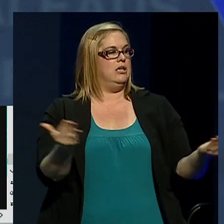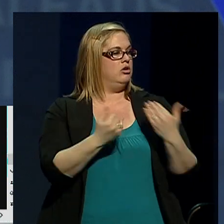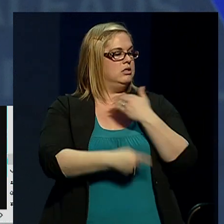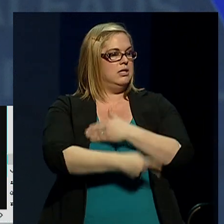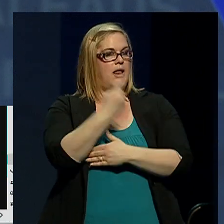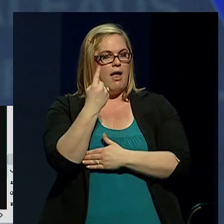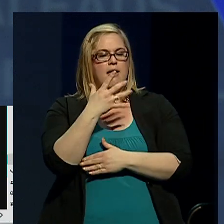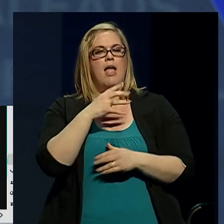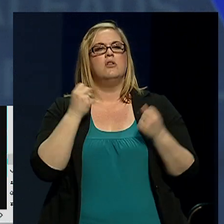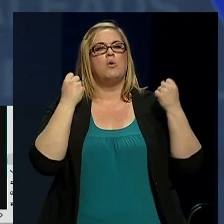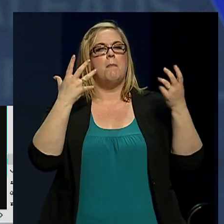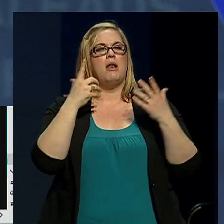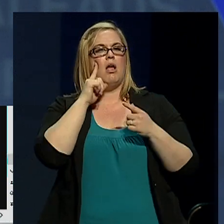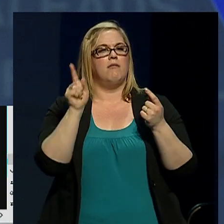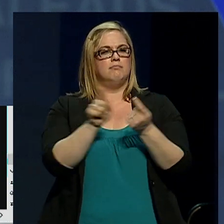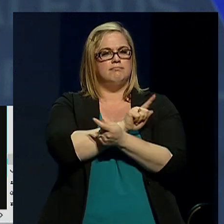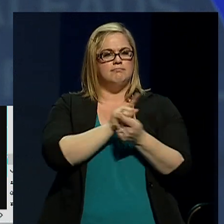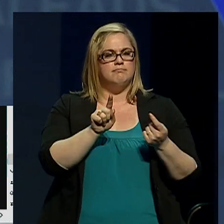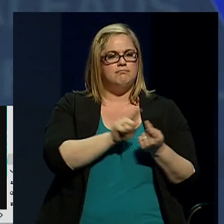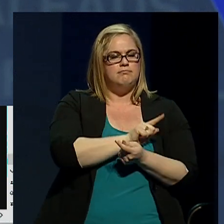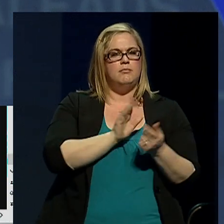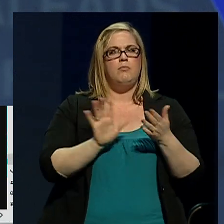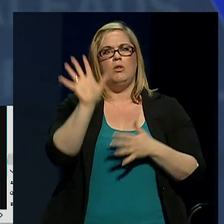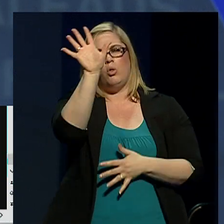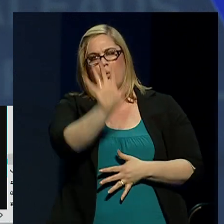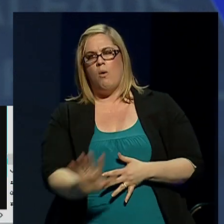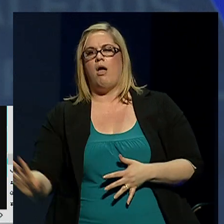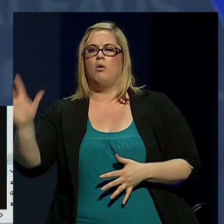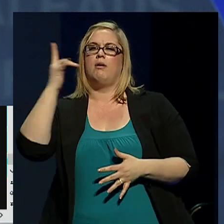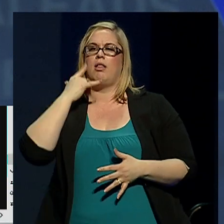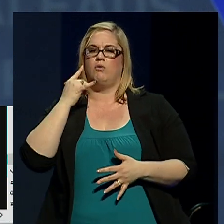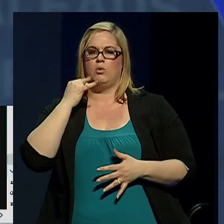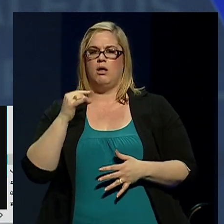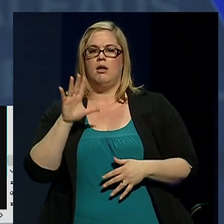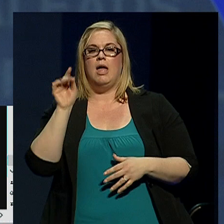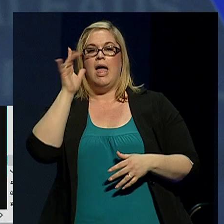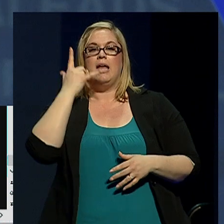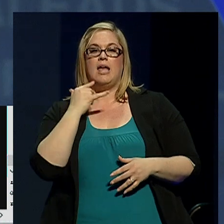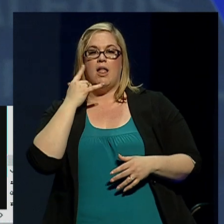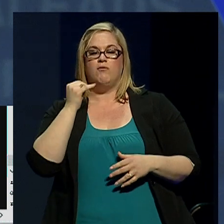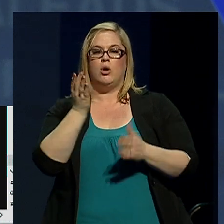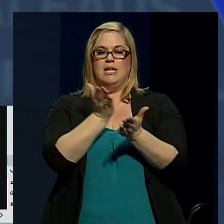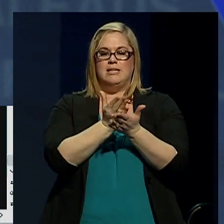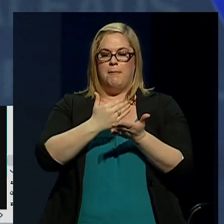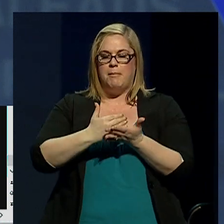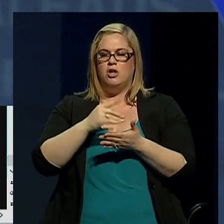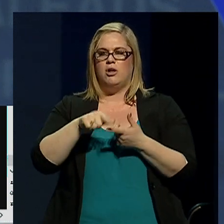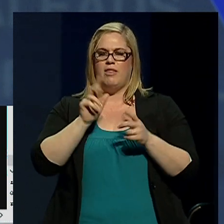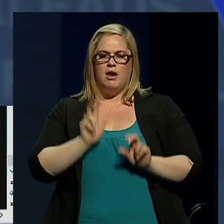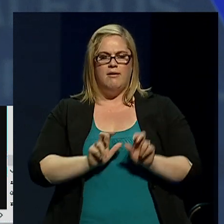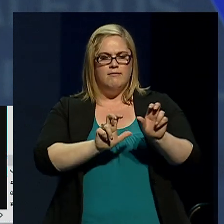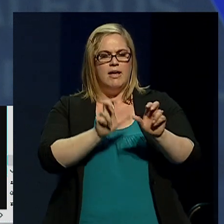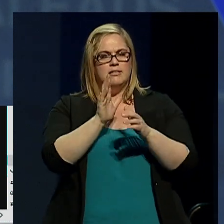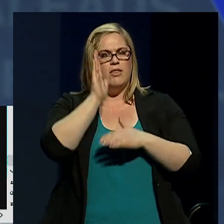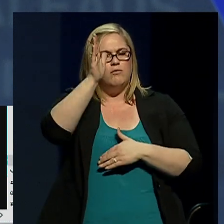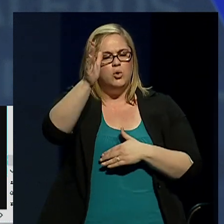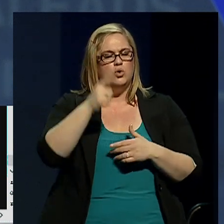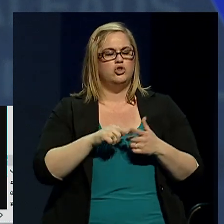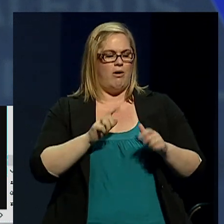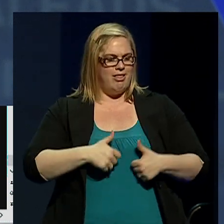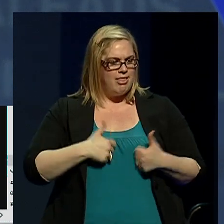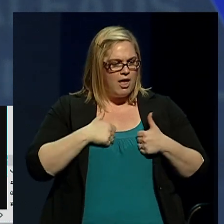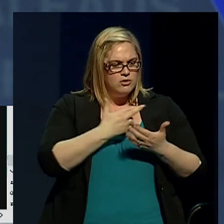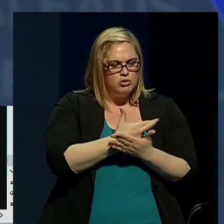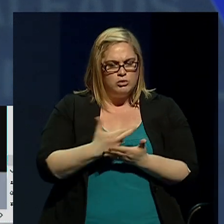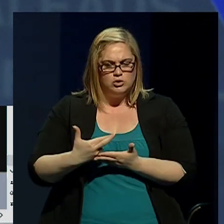many others I have met throughout our great state. California needs a budget that invests in our future and provides the resources